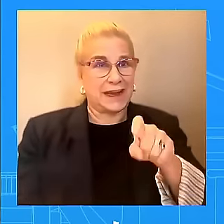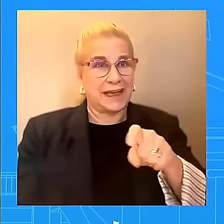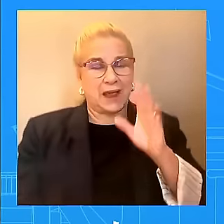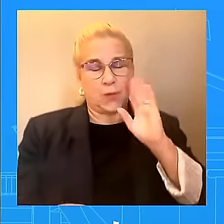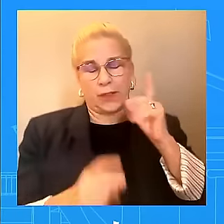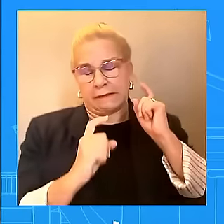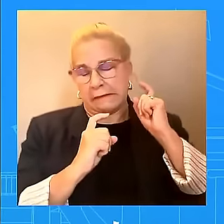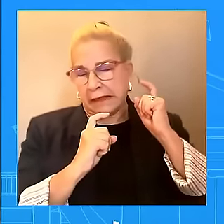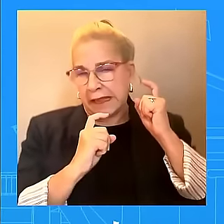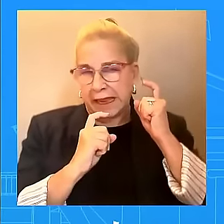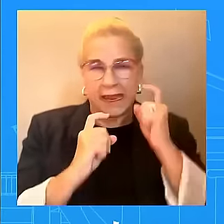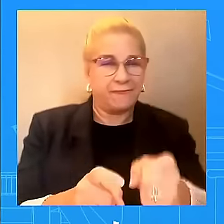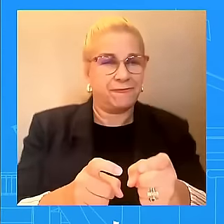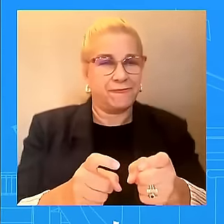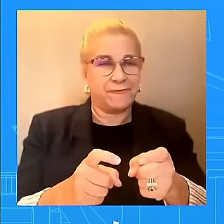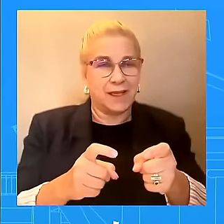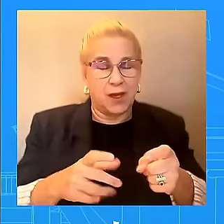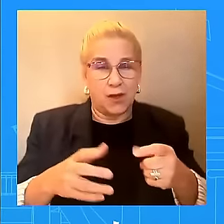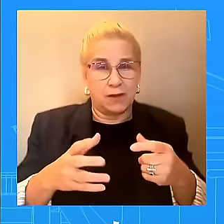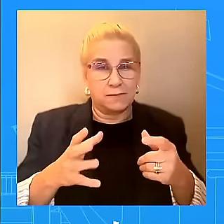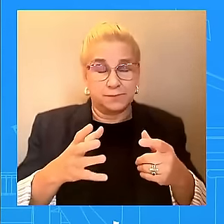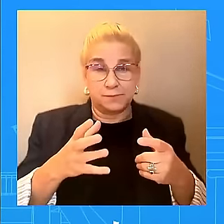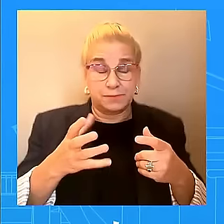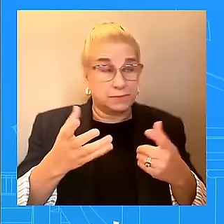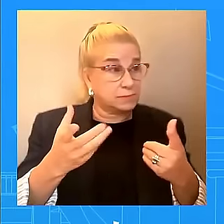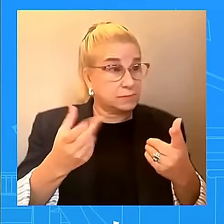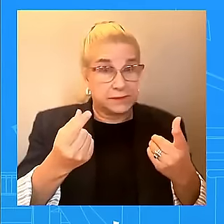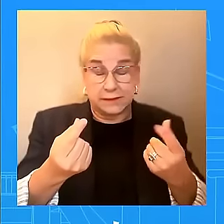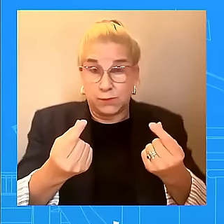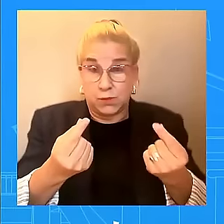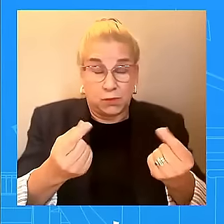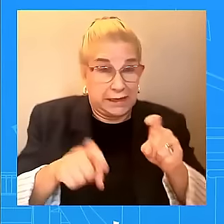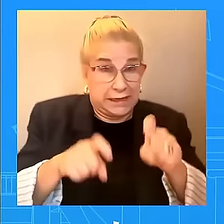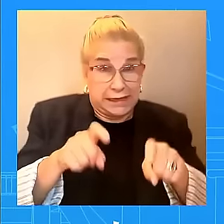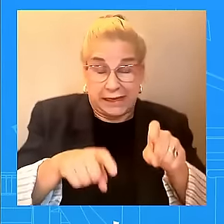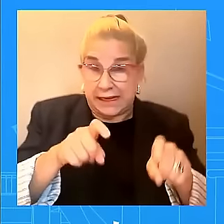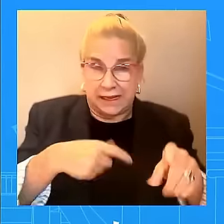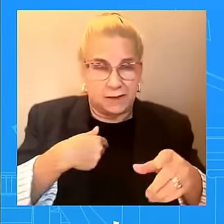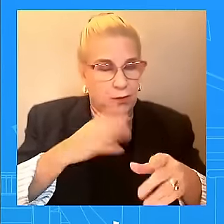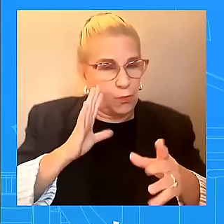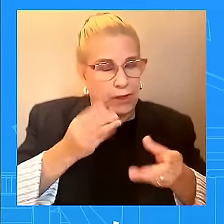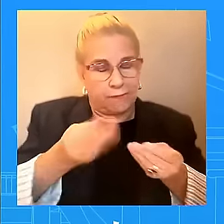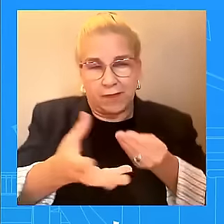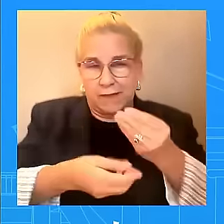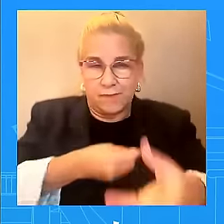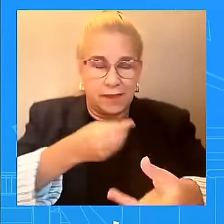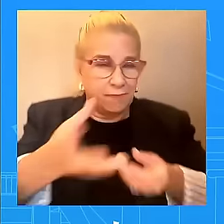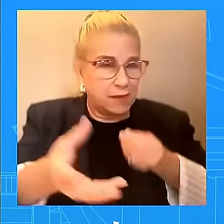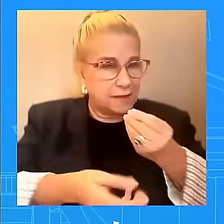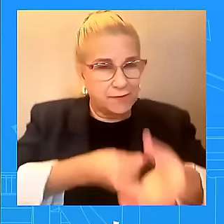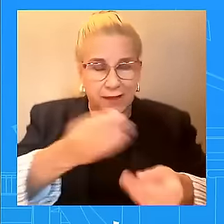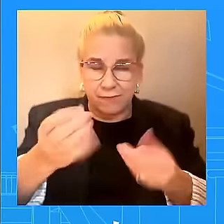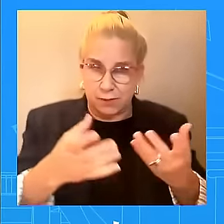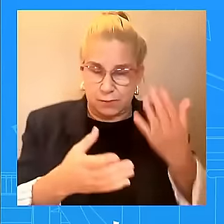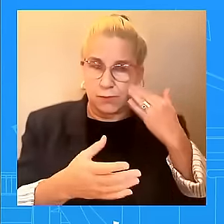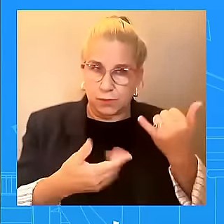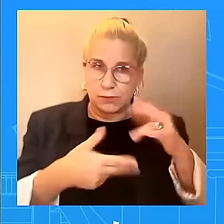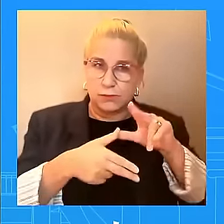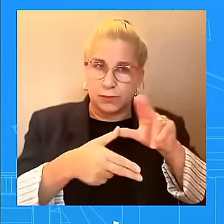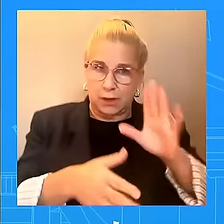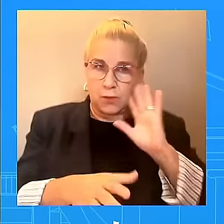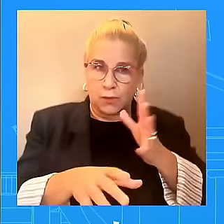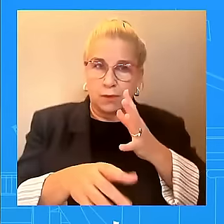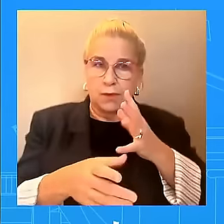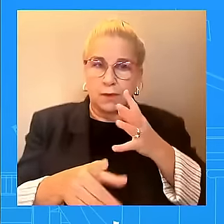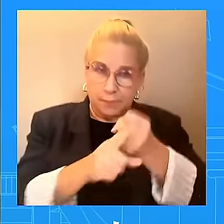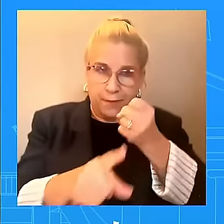That is our commitment. That is our commitment to the folks who are going to be impacted. So we've been in touch with state and local officials in Florida, and we're going